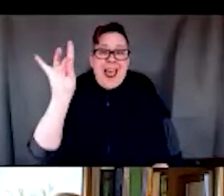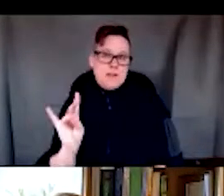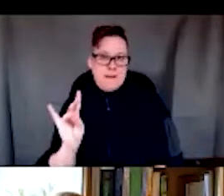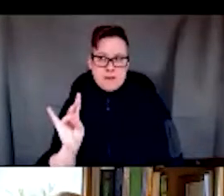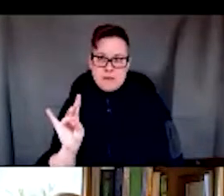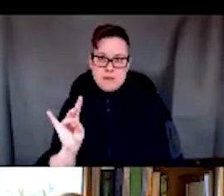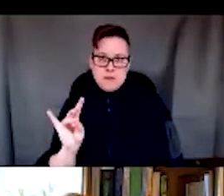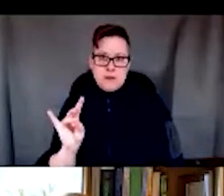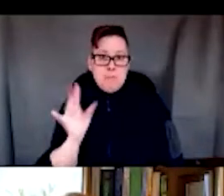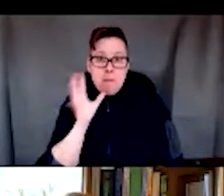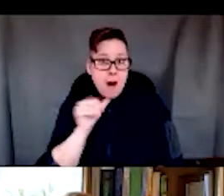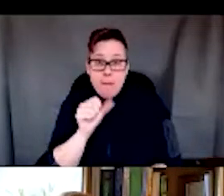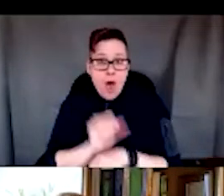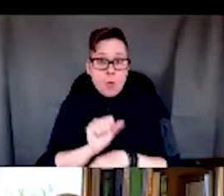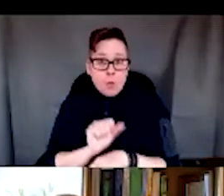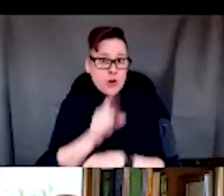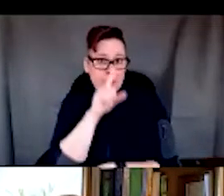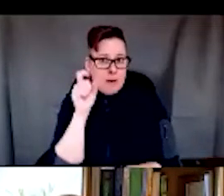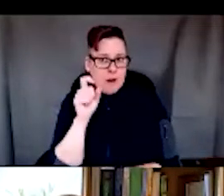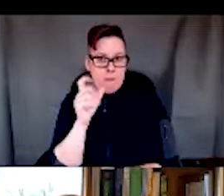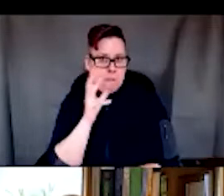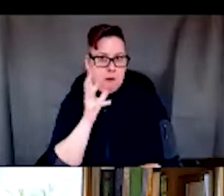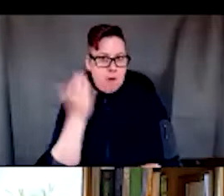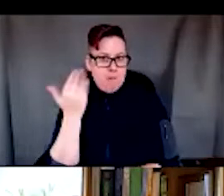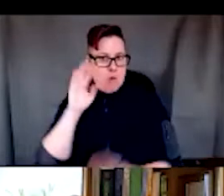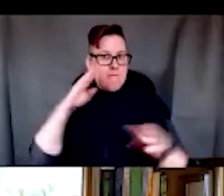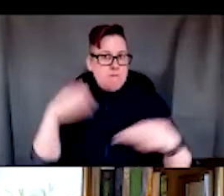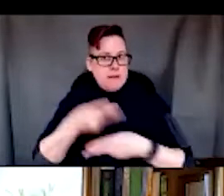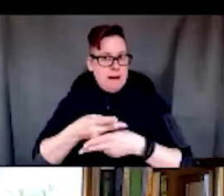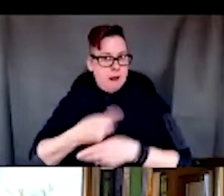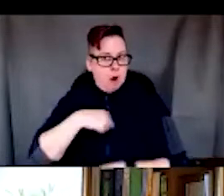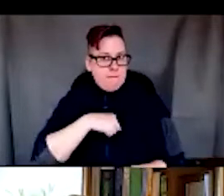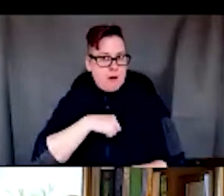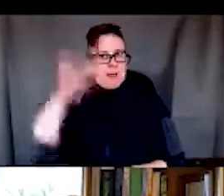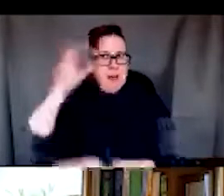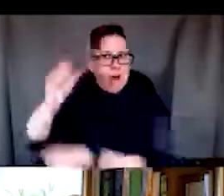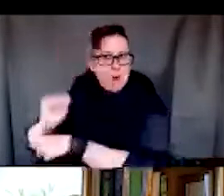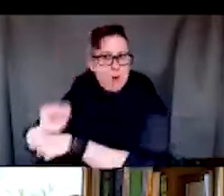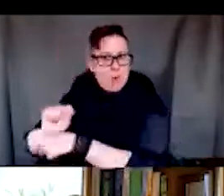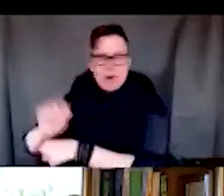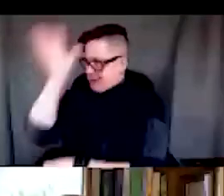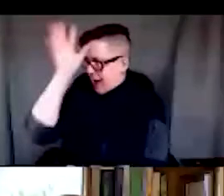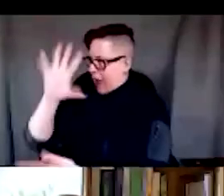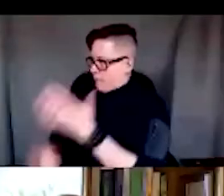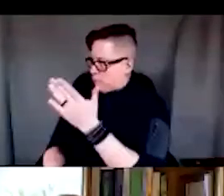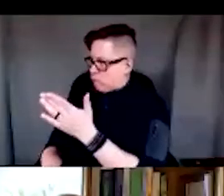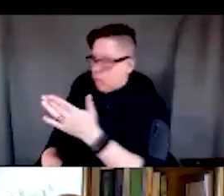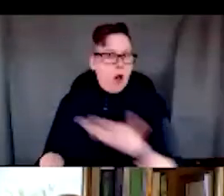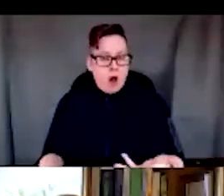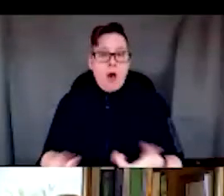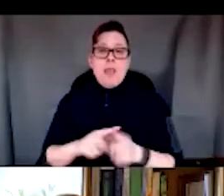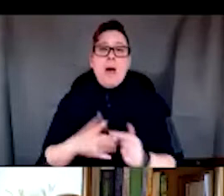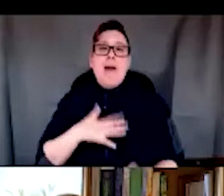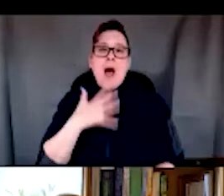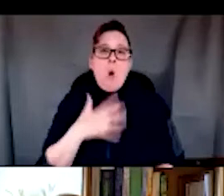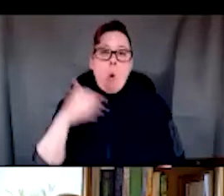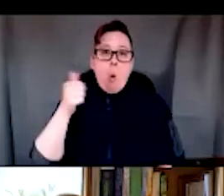my mom wasn't working at the time because she was raising all of us kids. And that triggered my oldest brother to